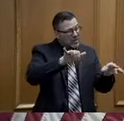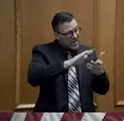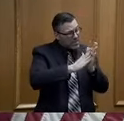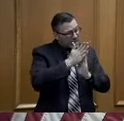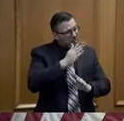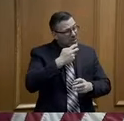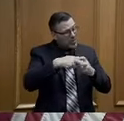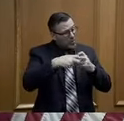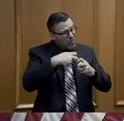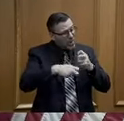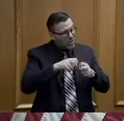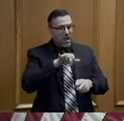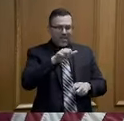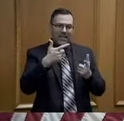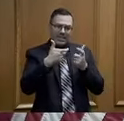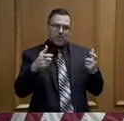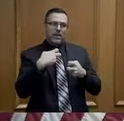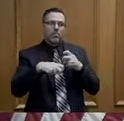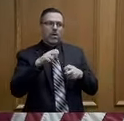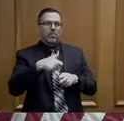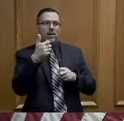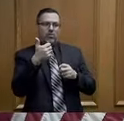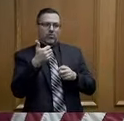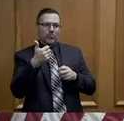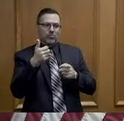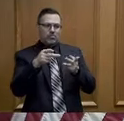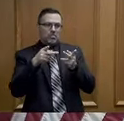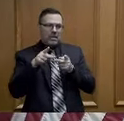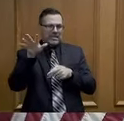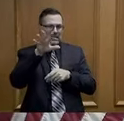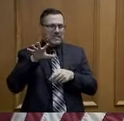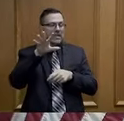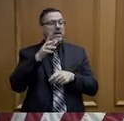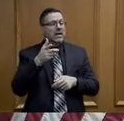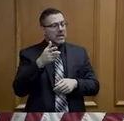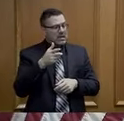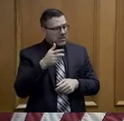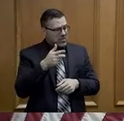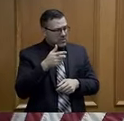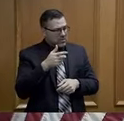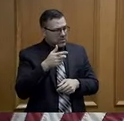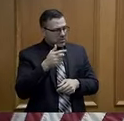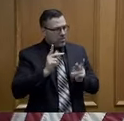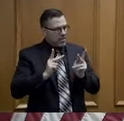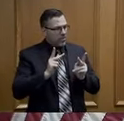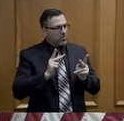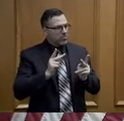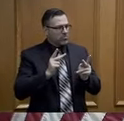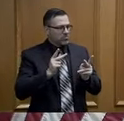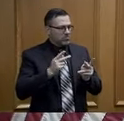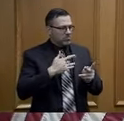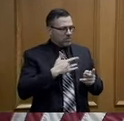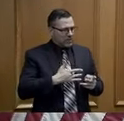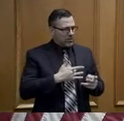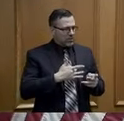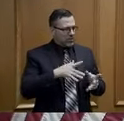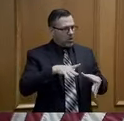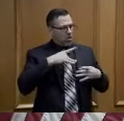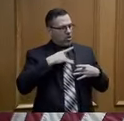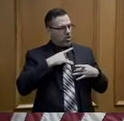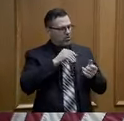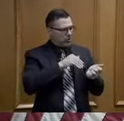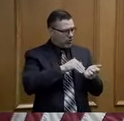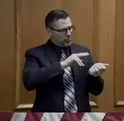that's been a big problem in some other places and has been, you know, a cause of some outbreaks. I'm going to let Dr.